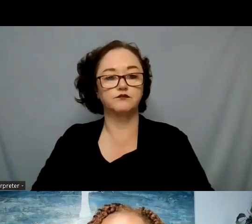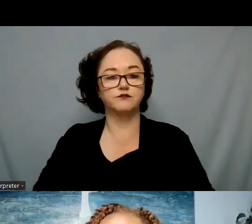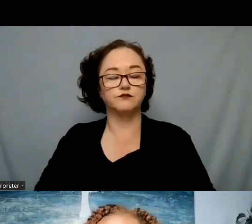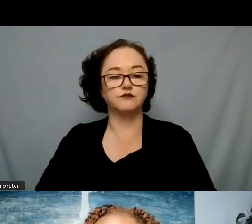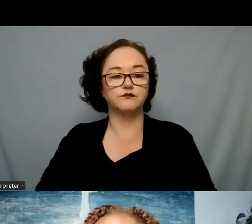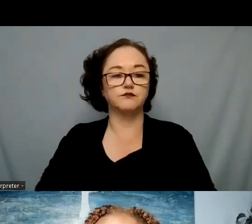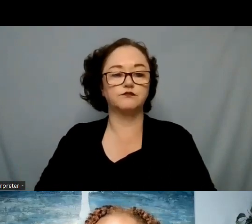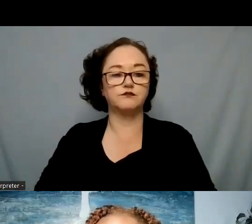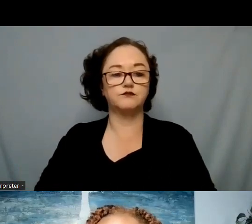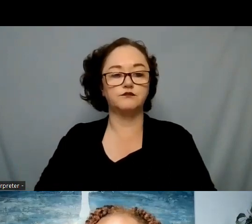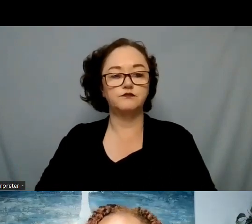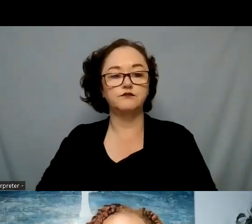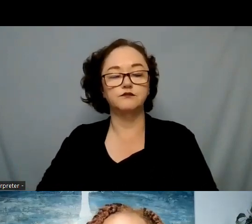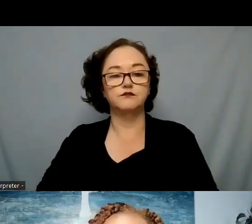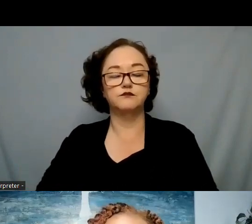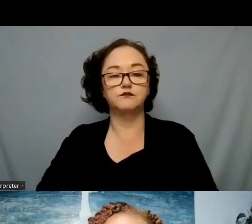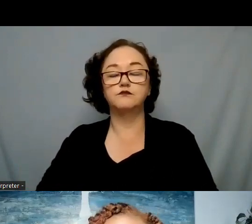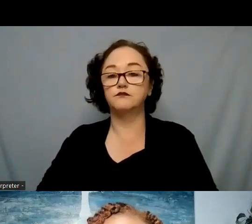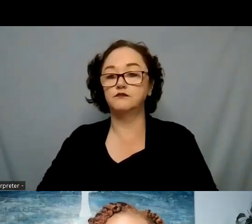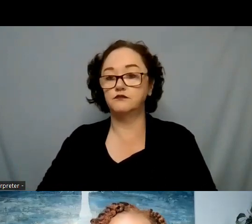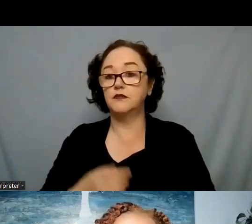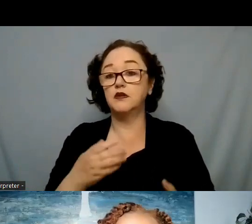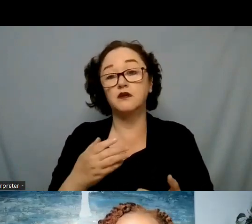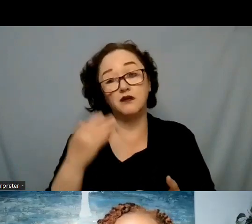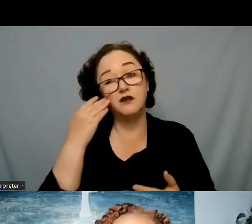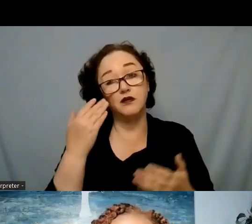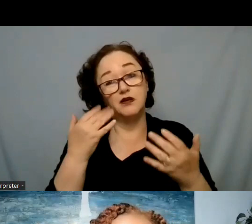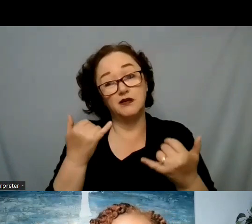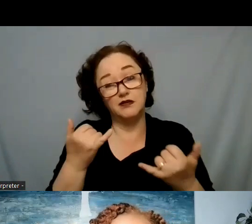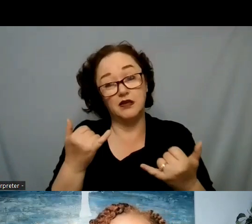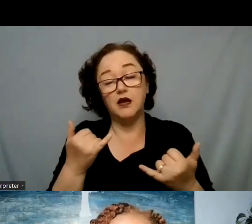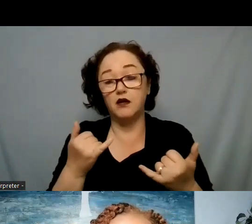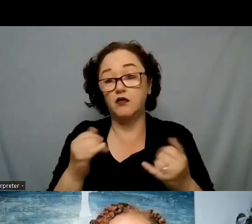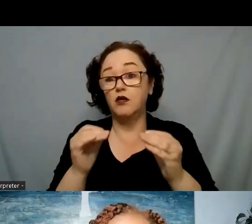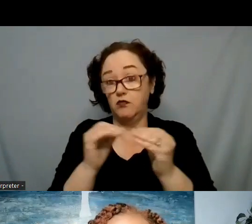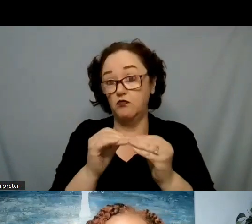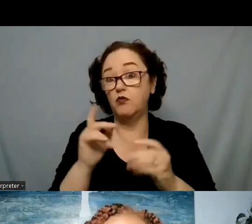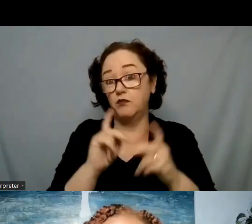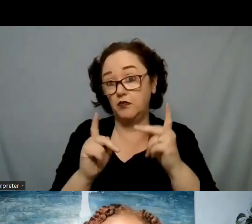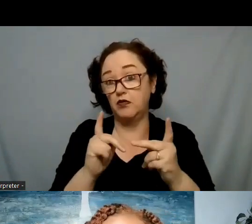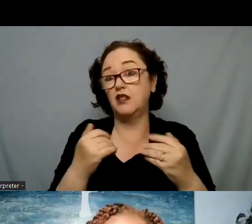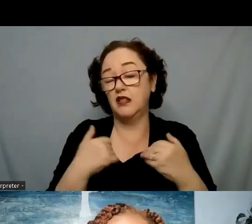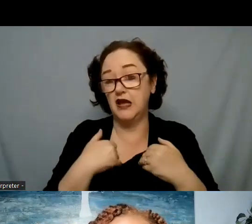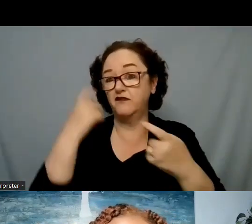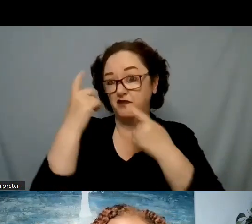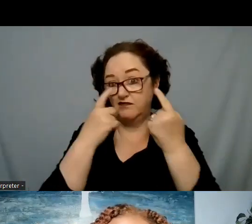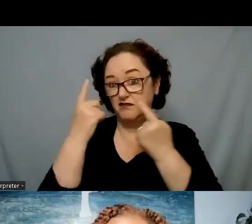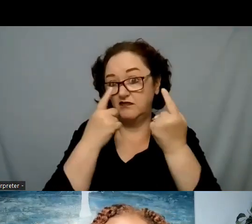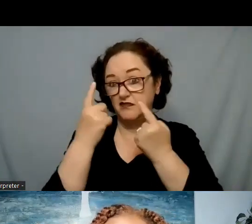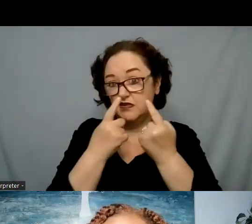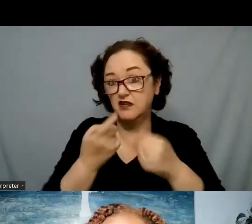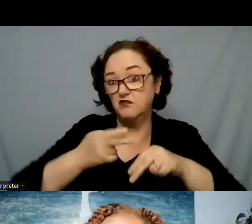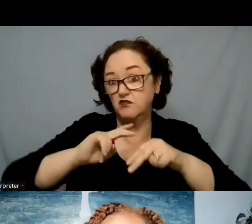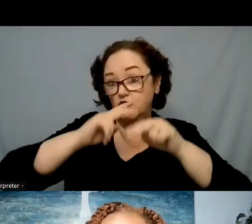individuals are not only having more of these thoughts but sometimes they are sadly experiencing